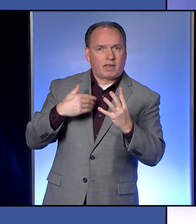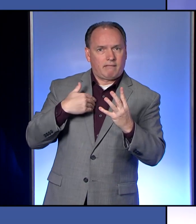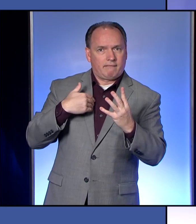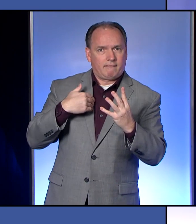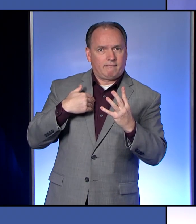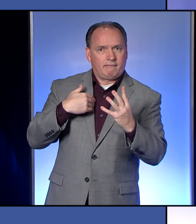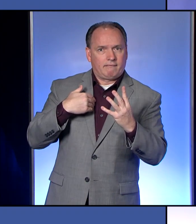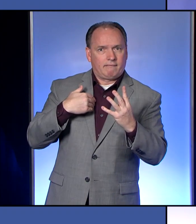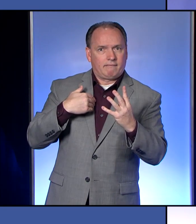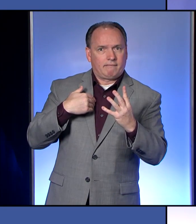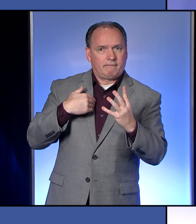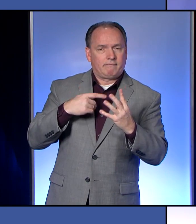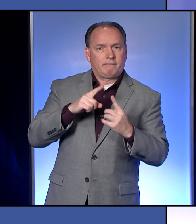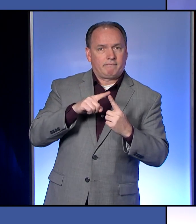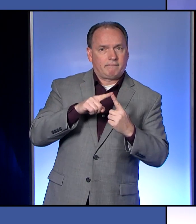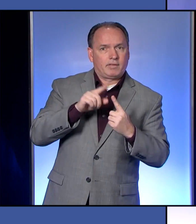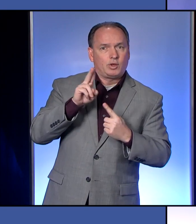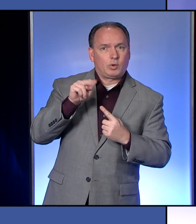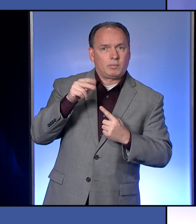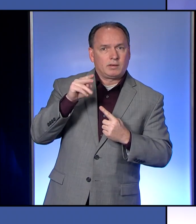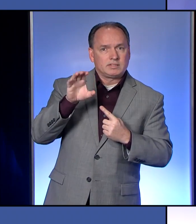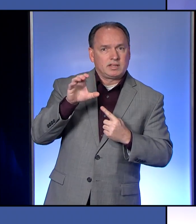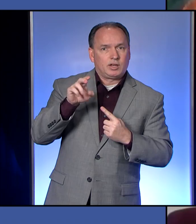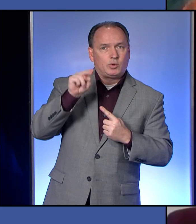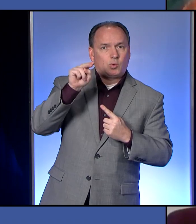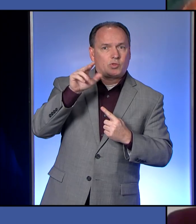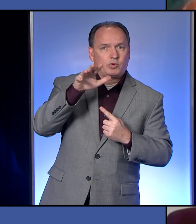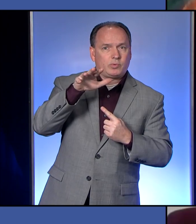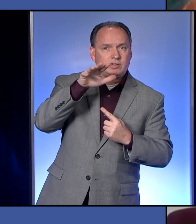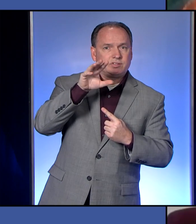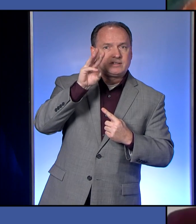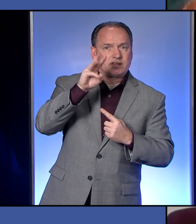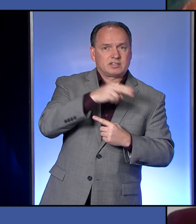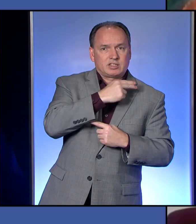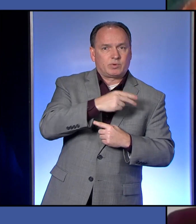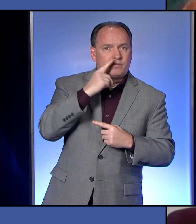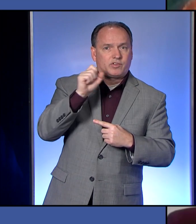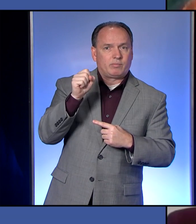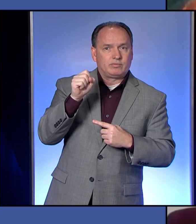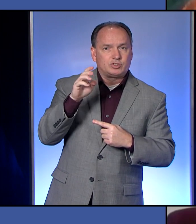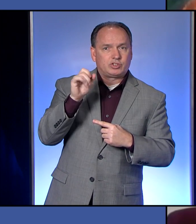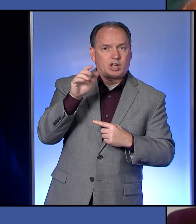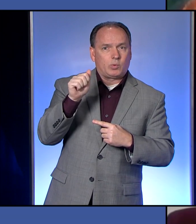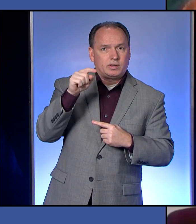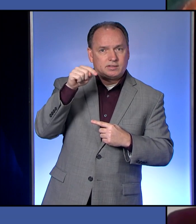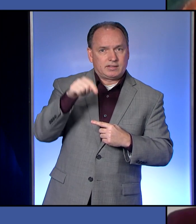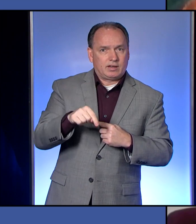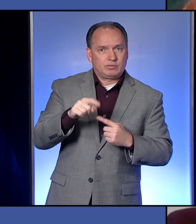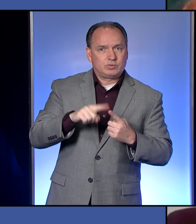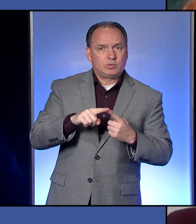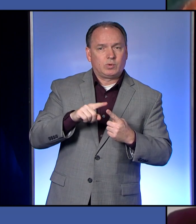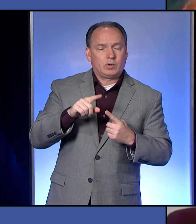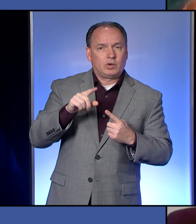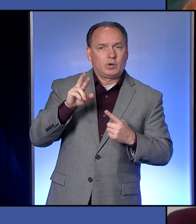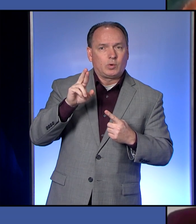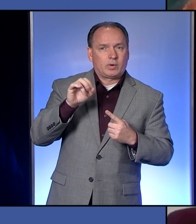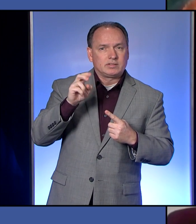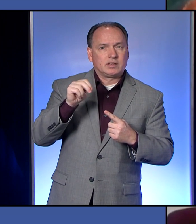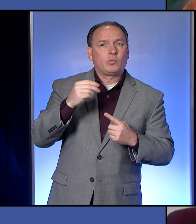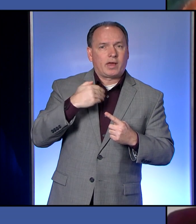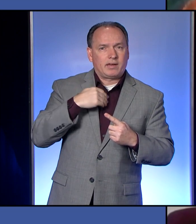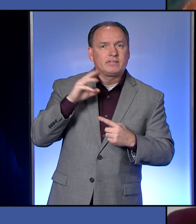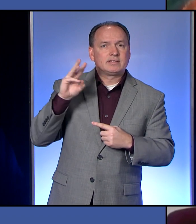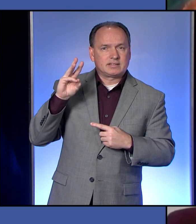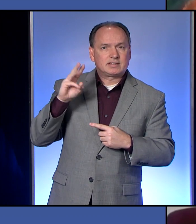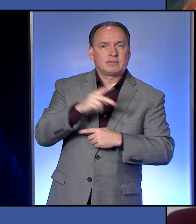I can comment for the UPMC Northern Region, the six hospitals from Chautauqua down to Horizon. We do have